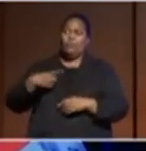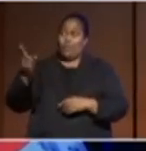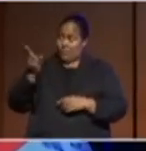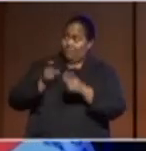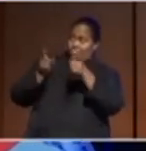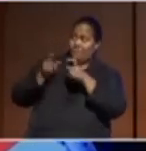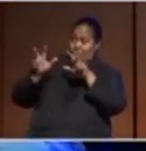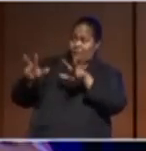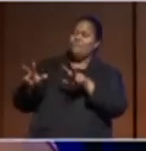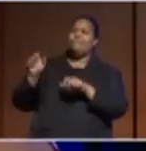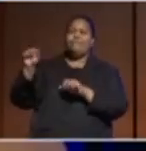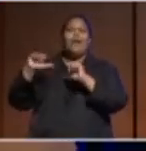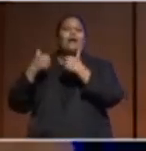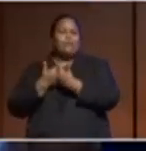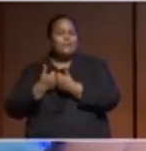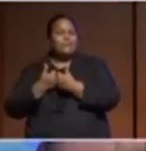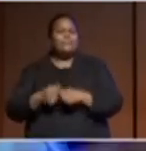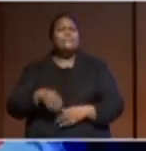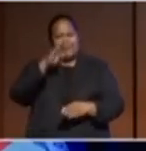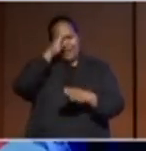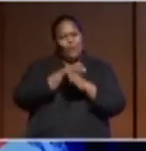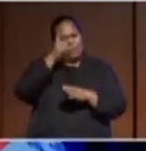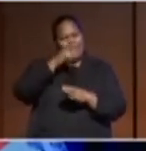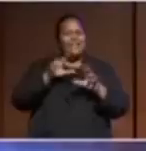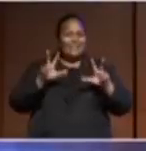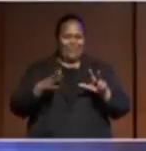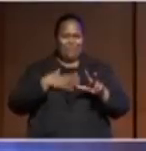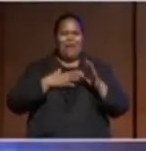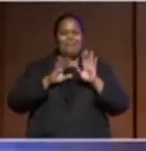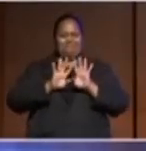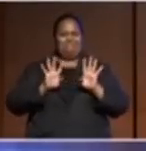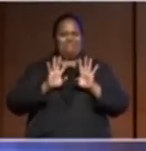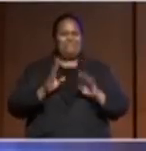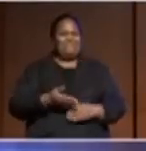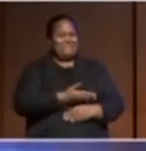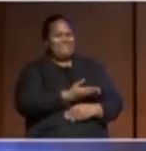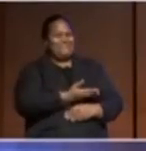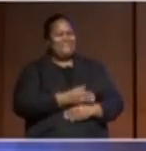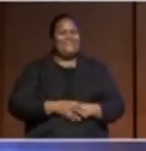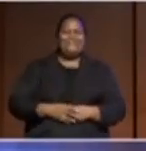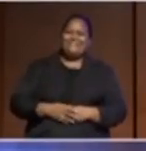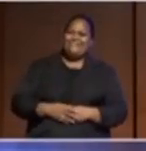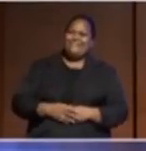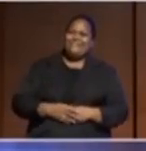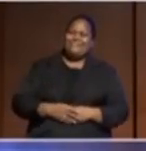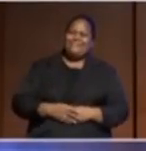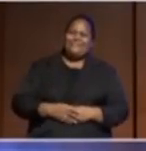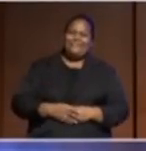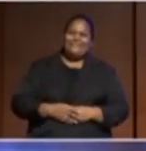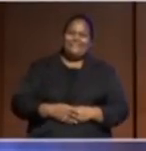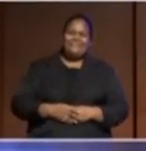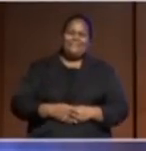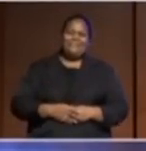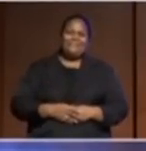joint communique. And I hope that I can sign also with my friends up here on the stage. On the stage. But that's really the approach.